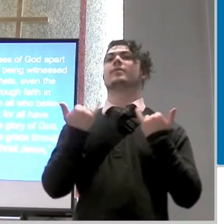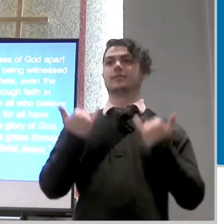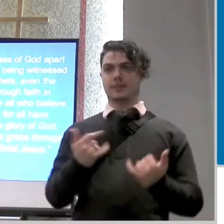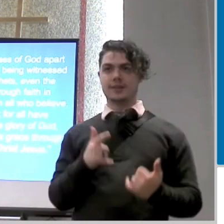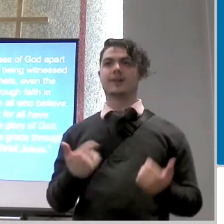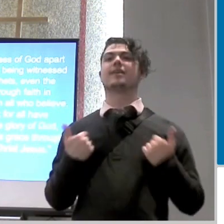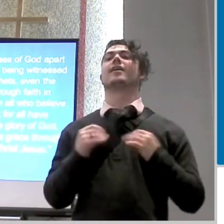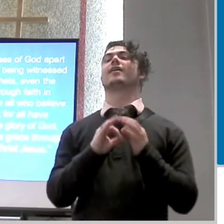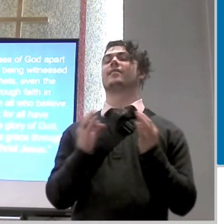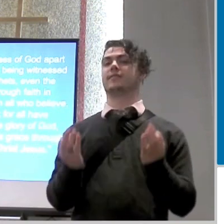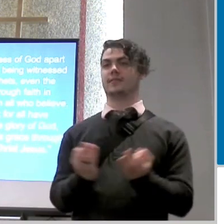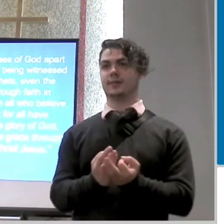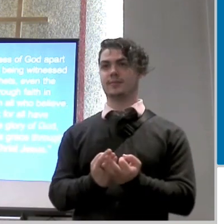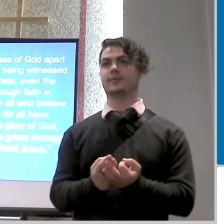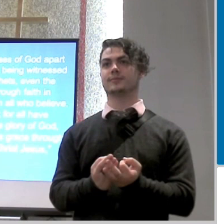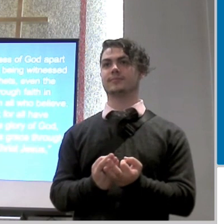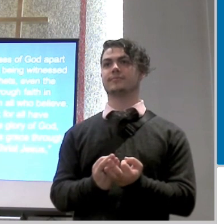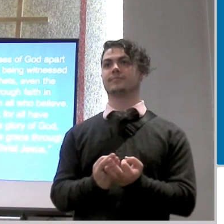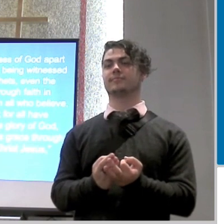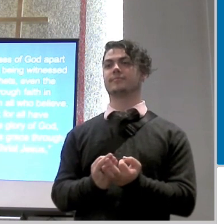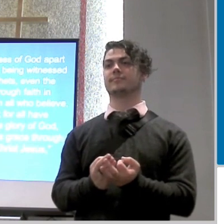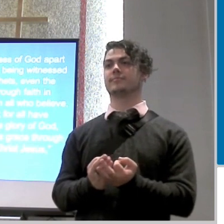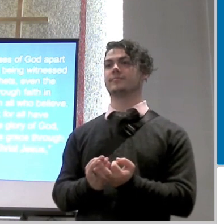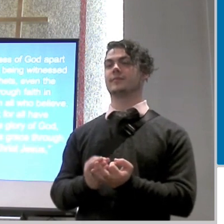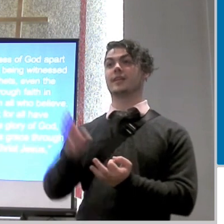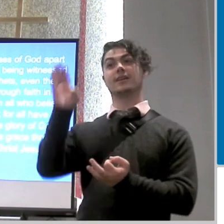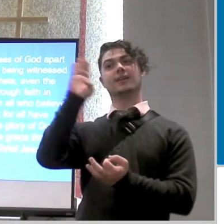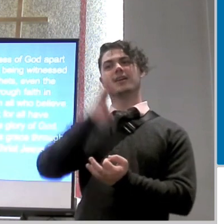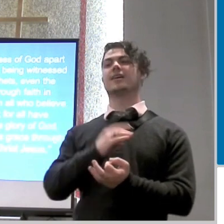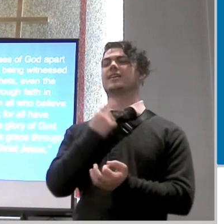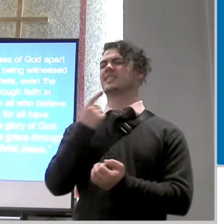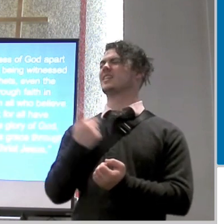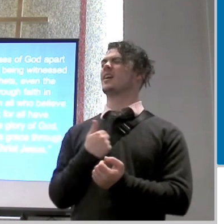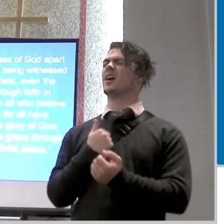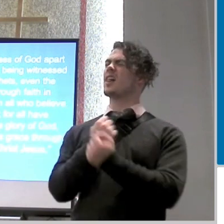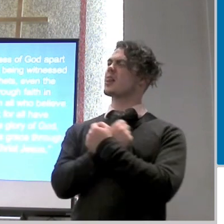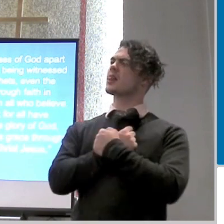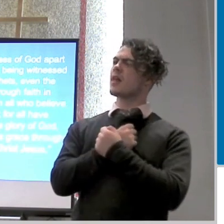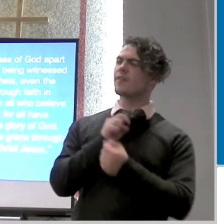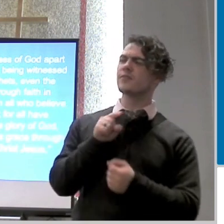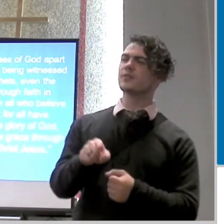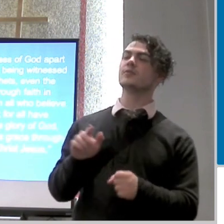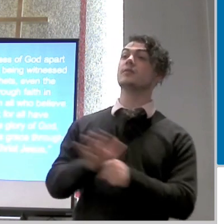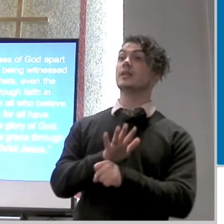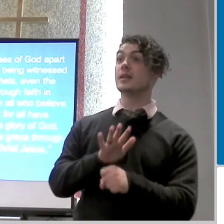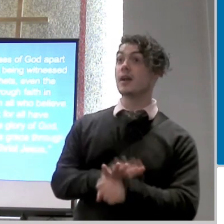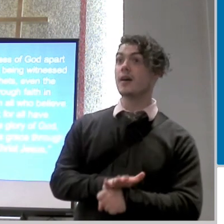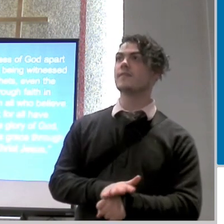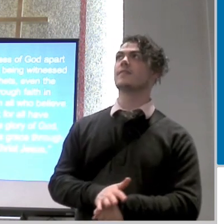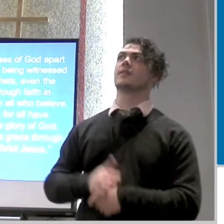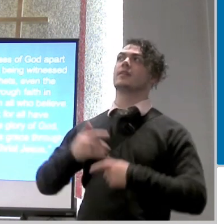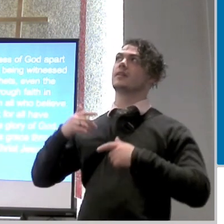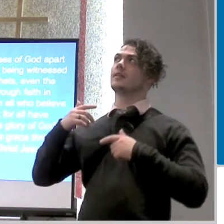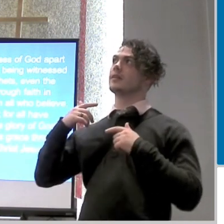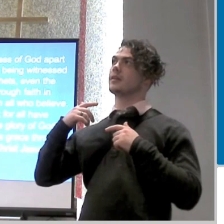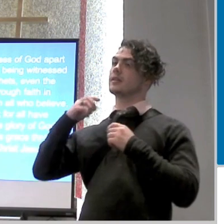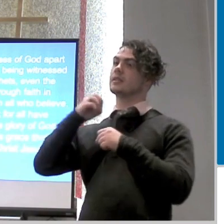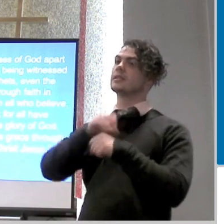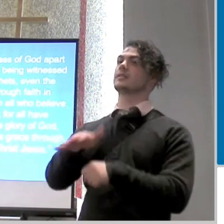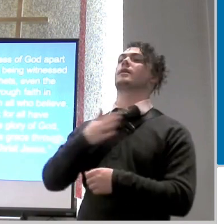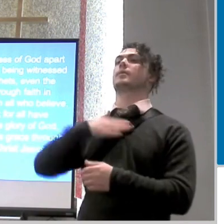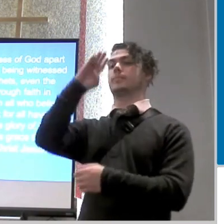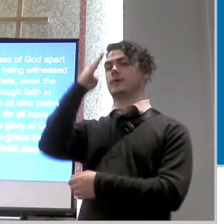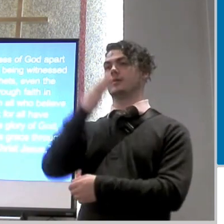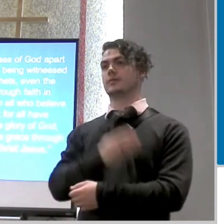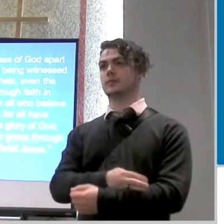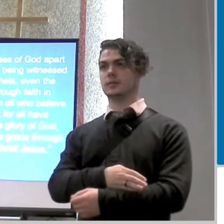unloved before guess what god said i so loved you enough to let my son die for you he's